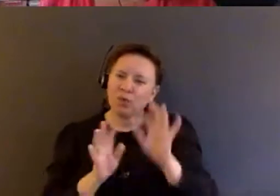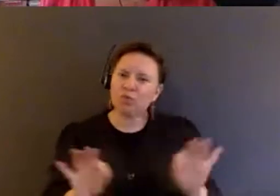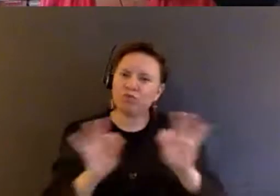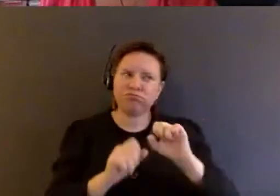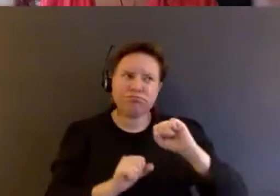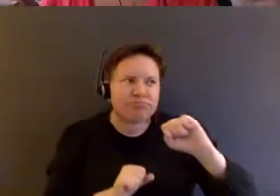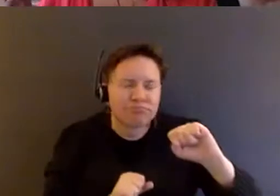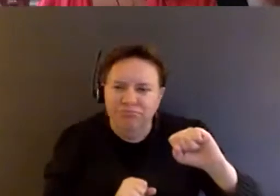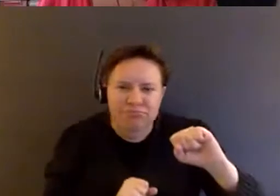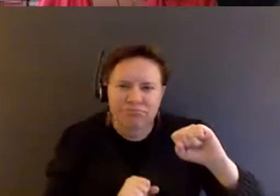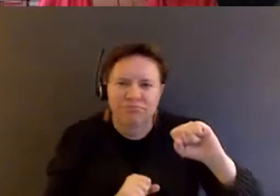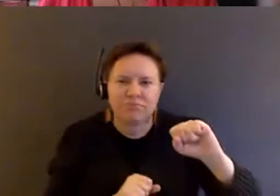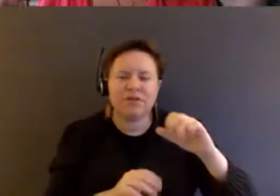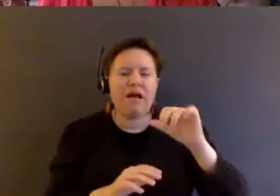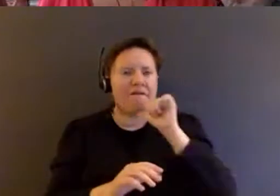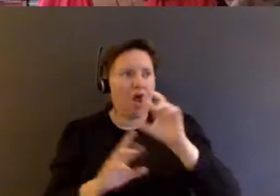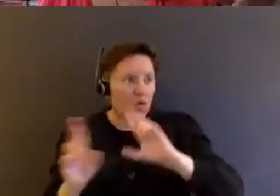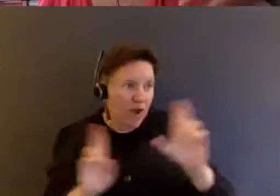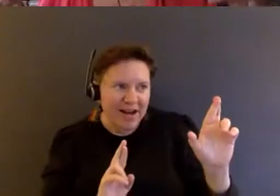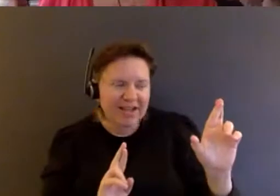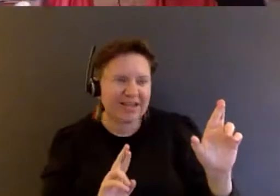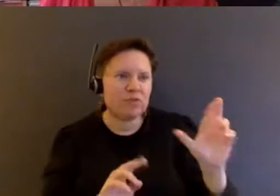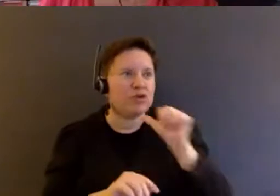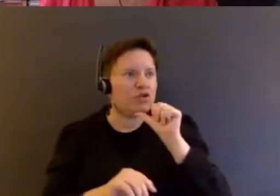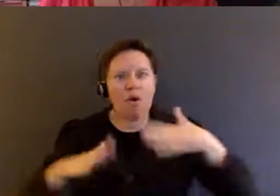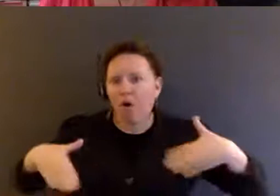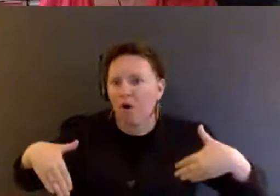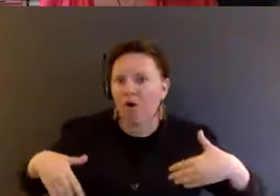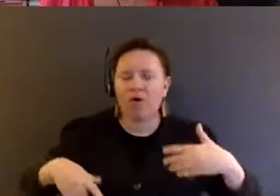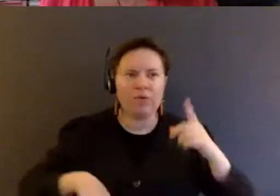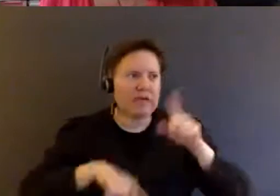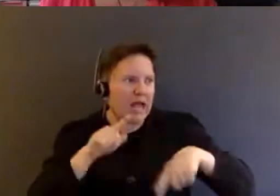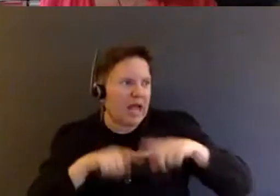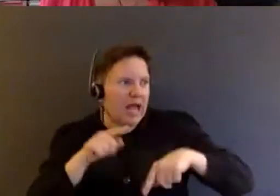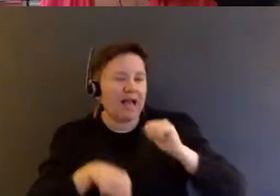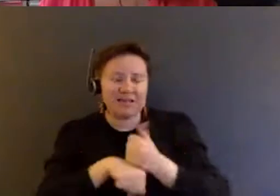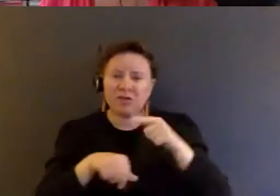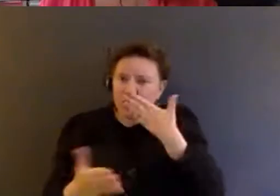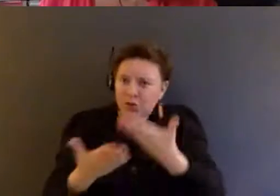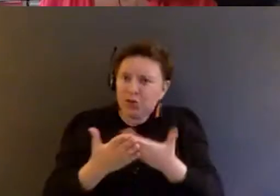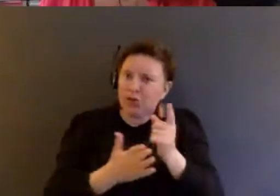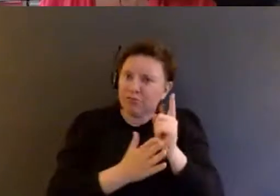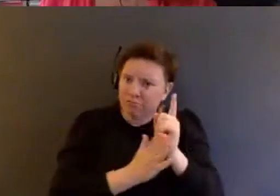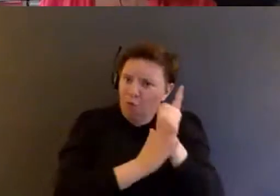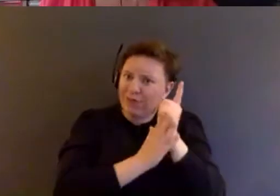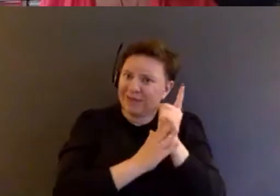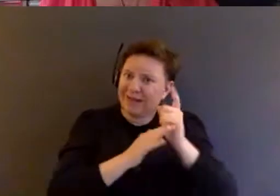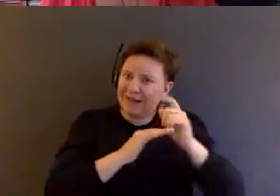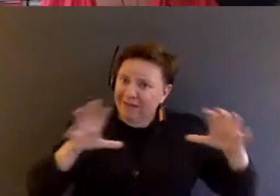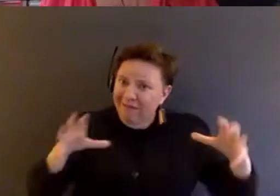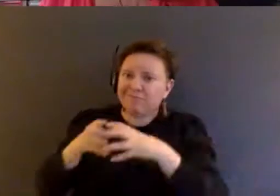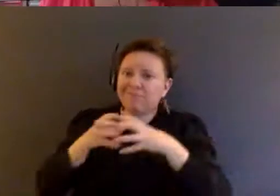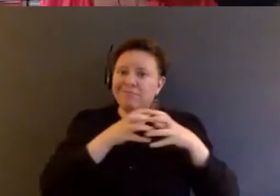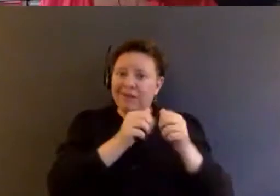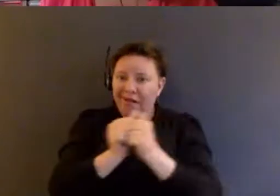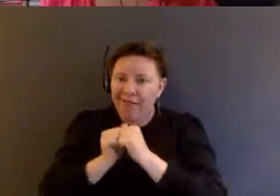moments of not ready and we don't have it and we don't have the answers. These are good moments. These are collective moments. These